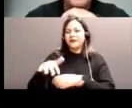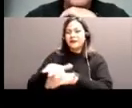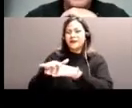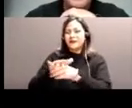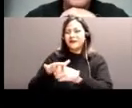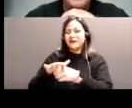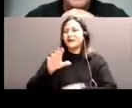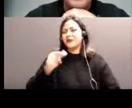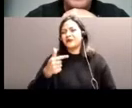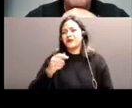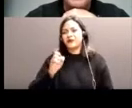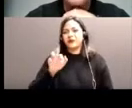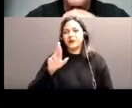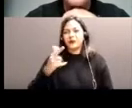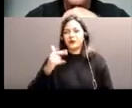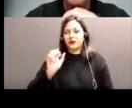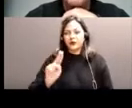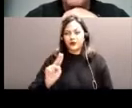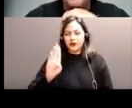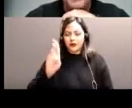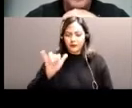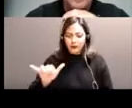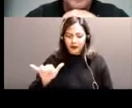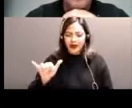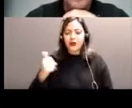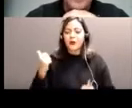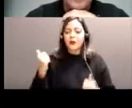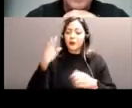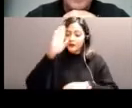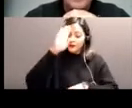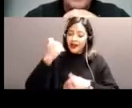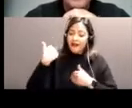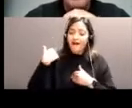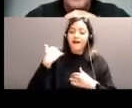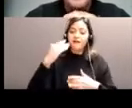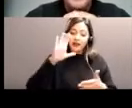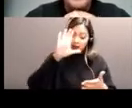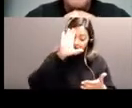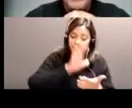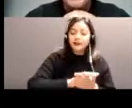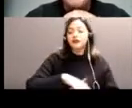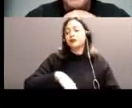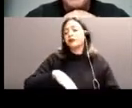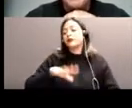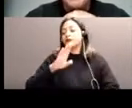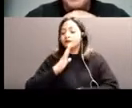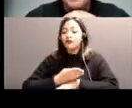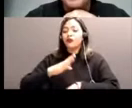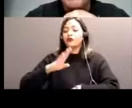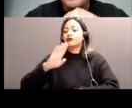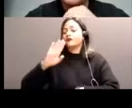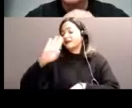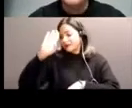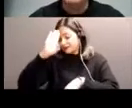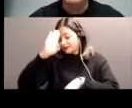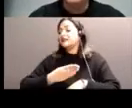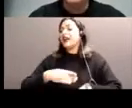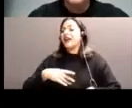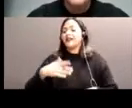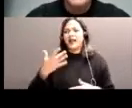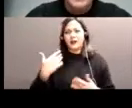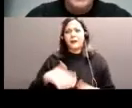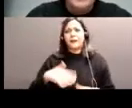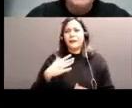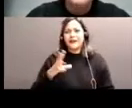adult son and daughter and blessed with six beautiful grandchildren. With 30 plus years in management, director of business development